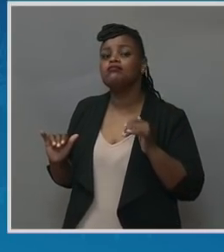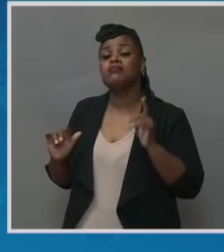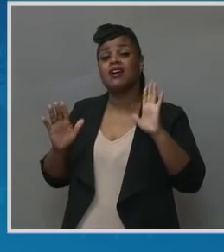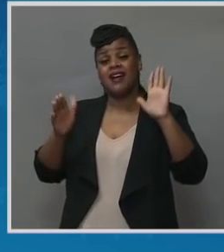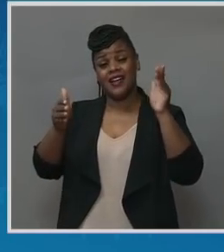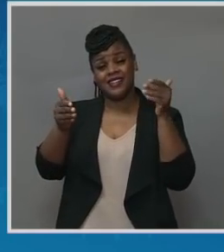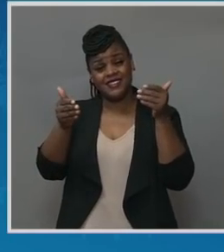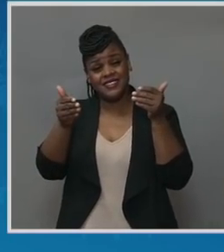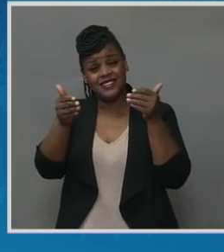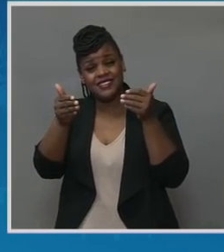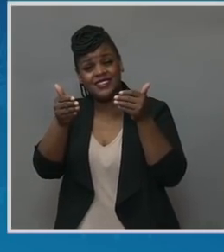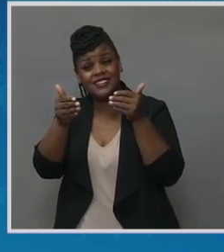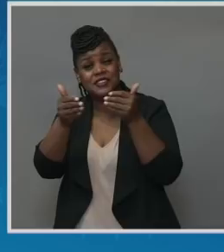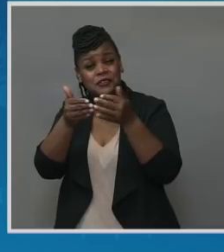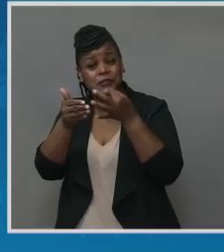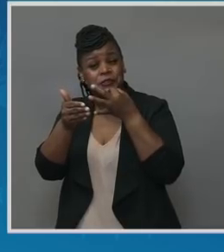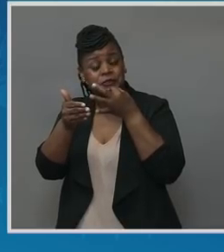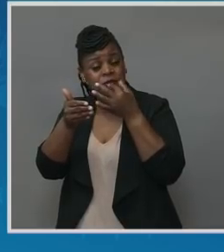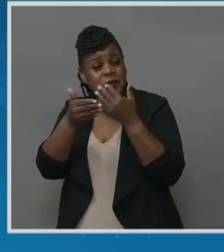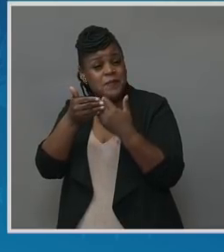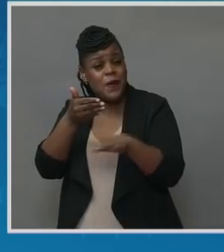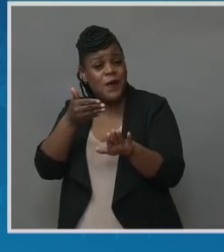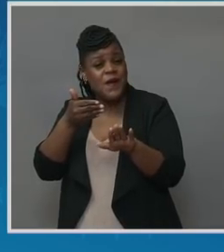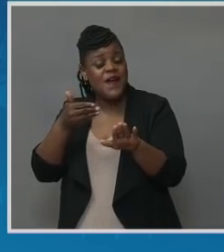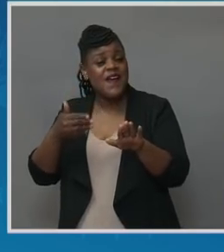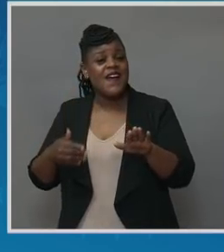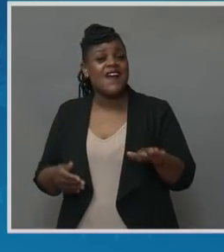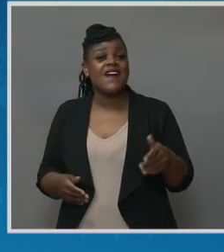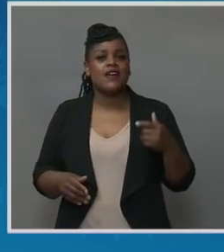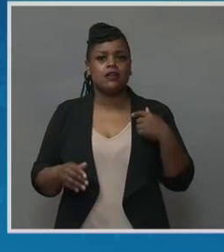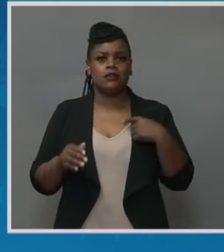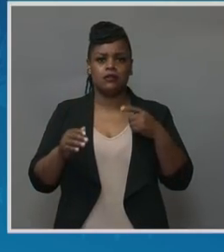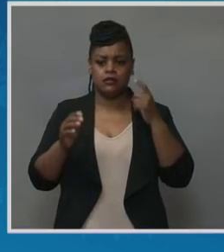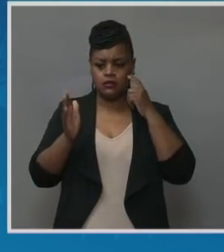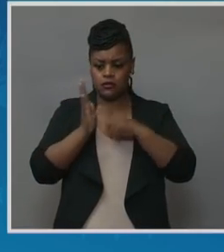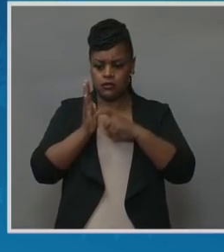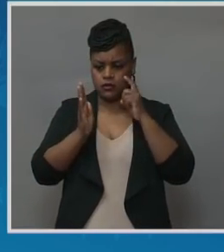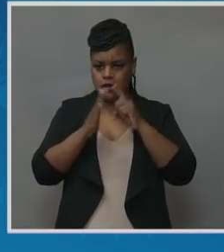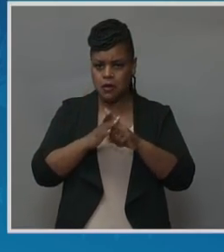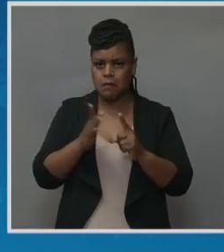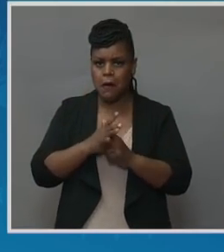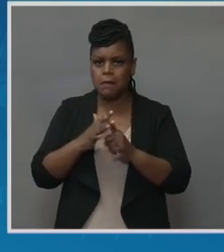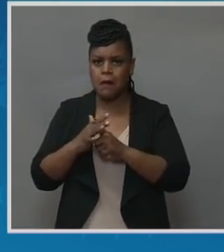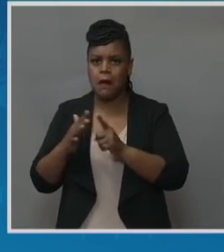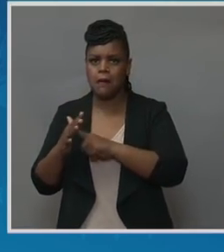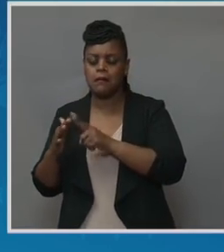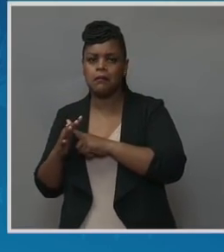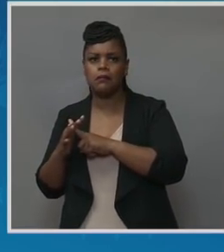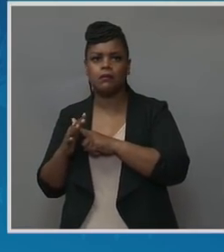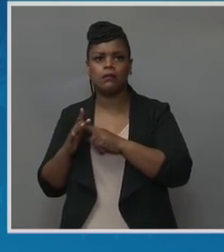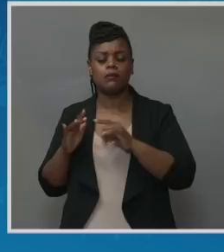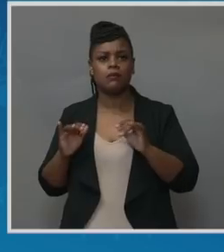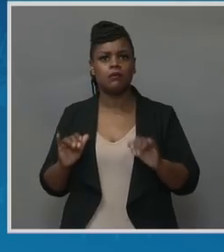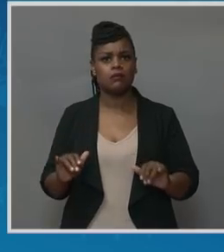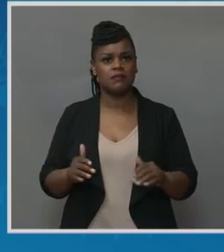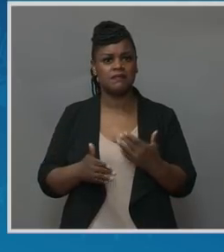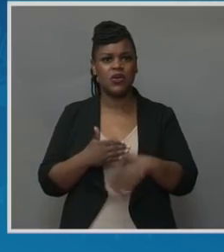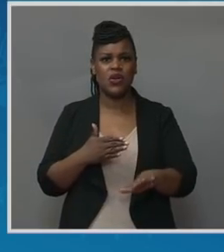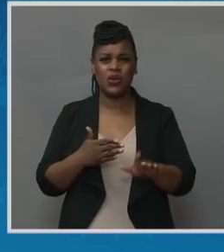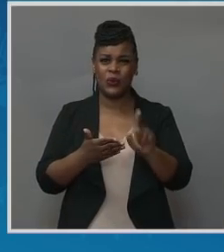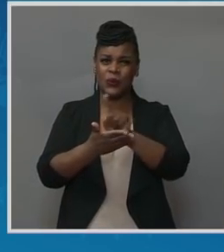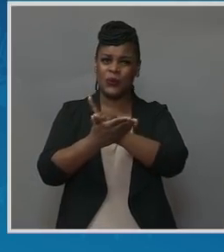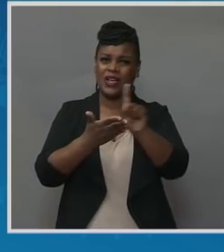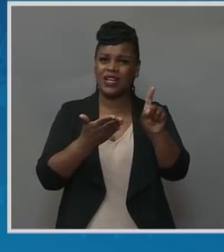my symptoms grew more intense and my doctor decided that they wanted to deliver Kennedy about a week earlier than